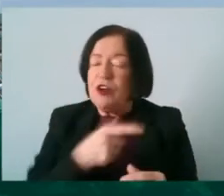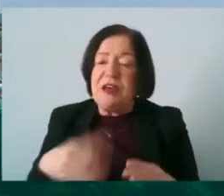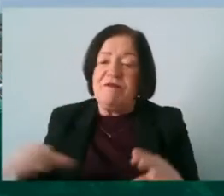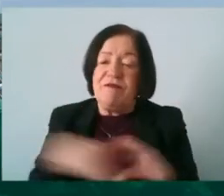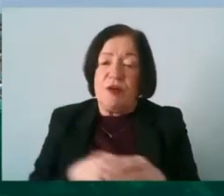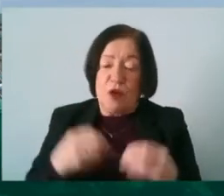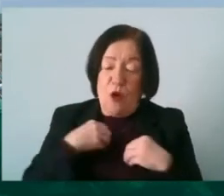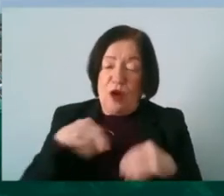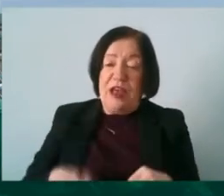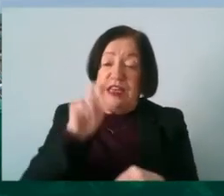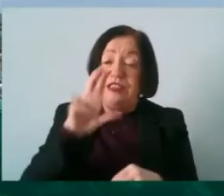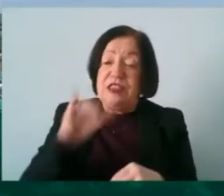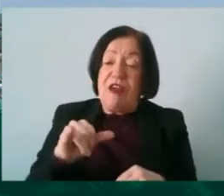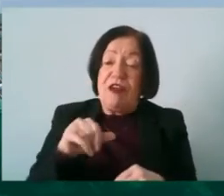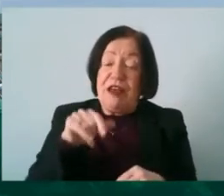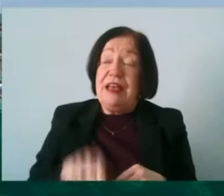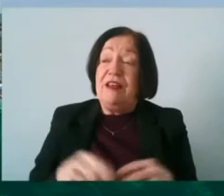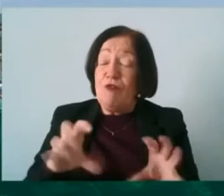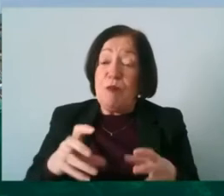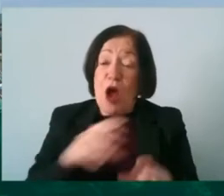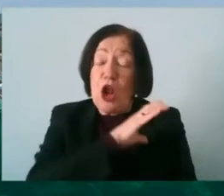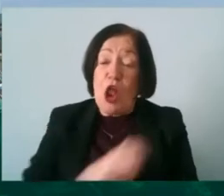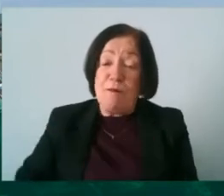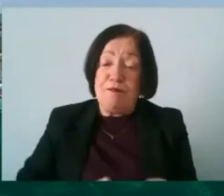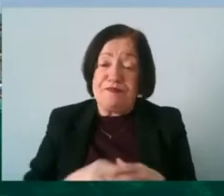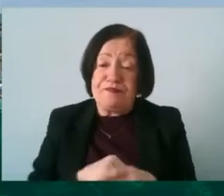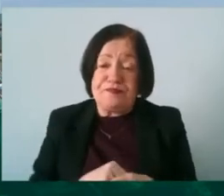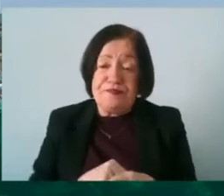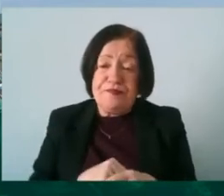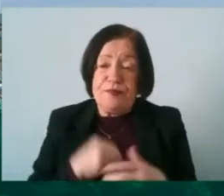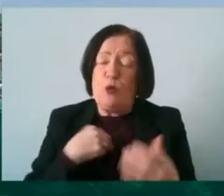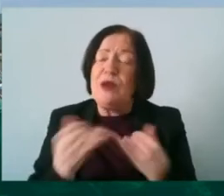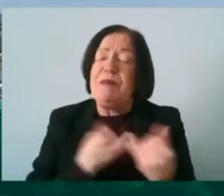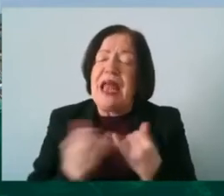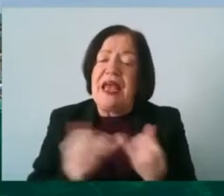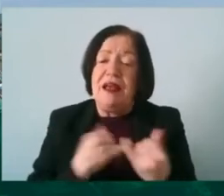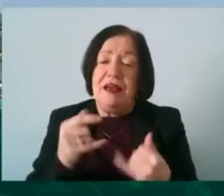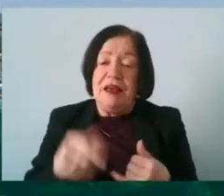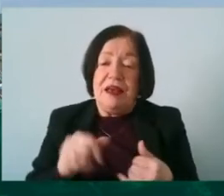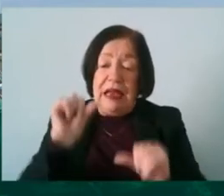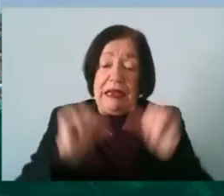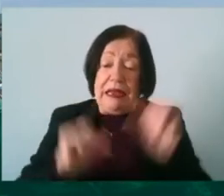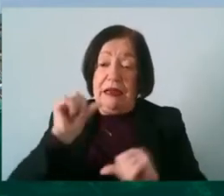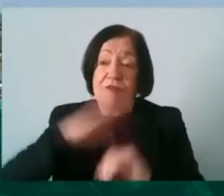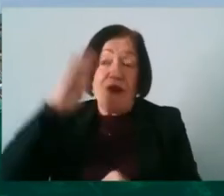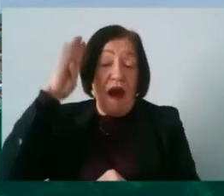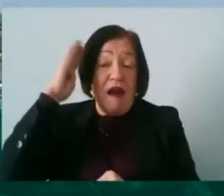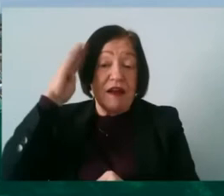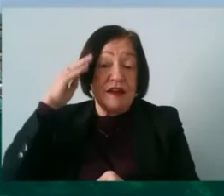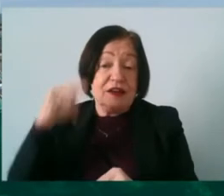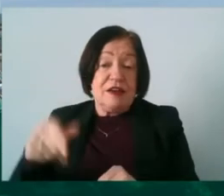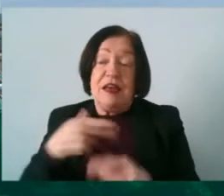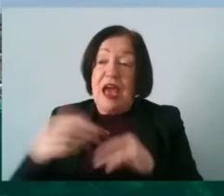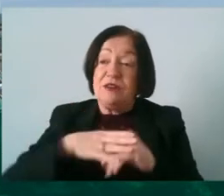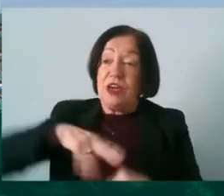here in the very very serious football club and we play in in the league of ireland um which is which is outside northern